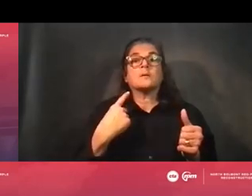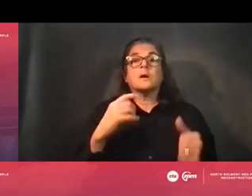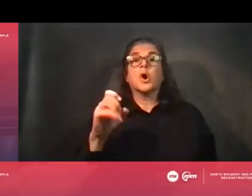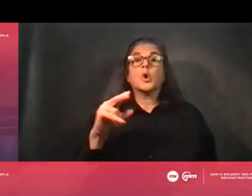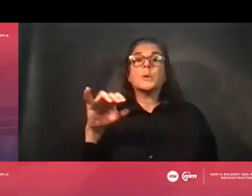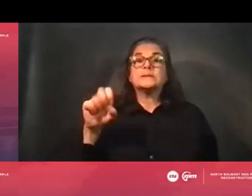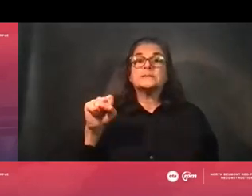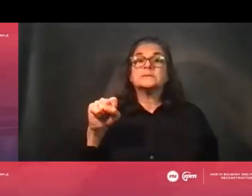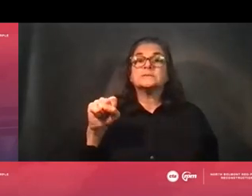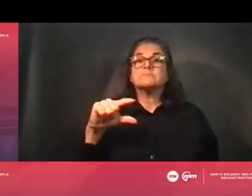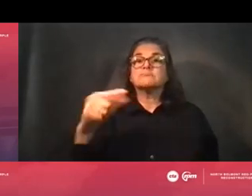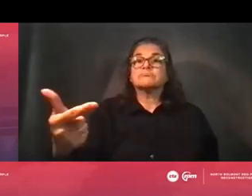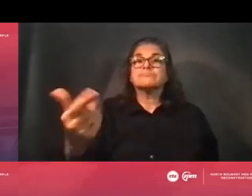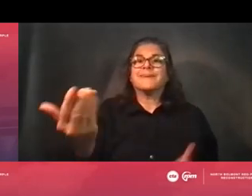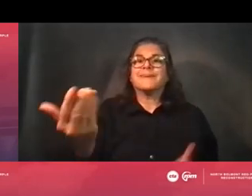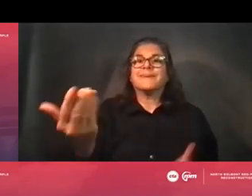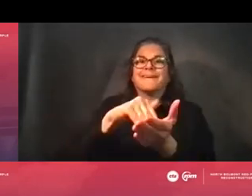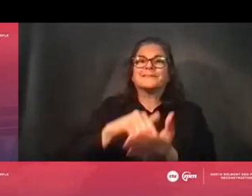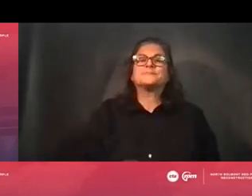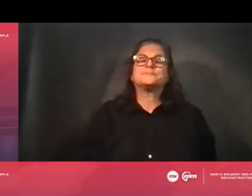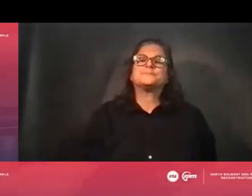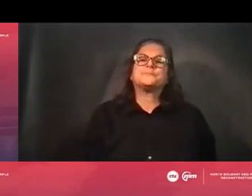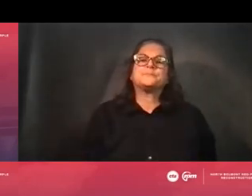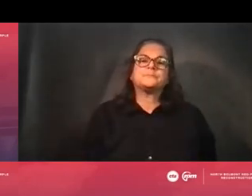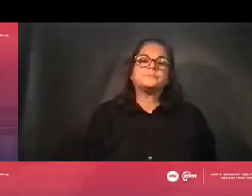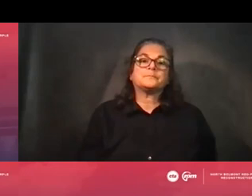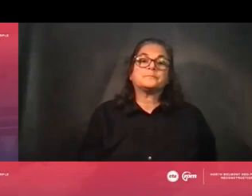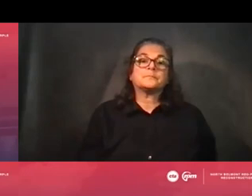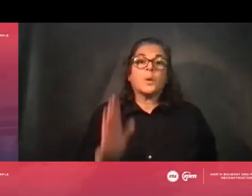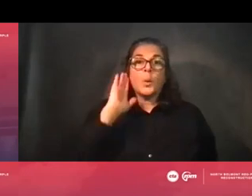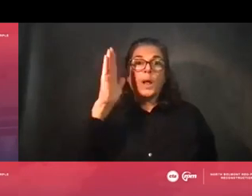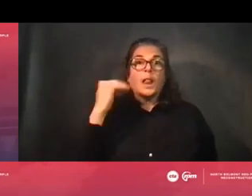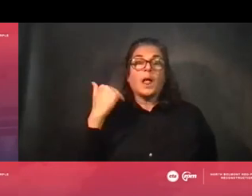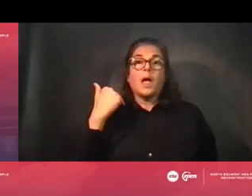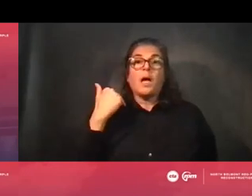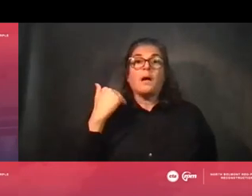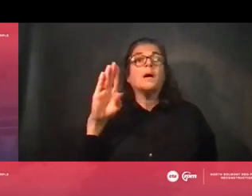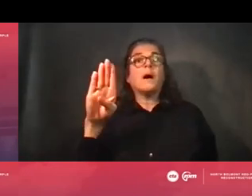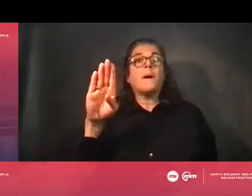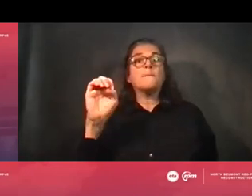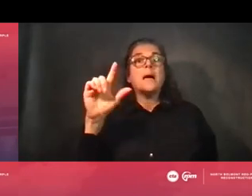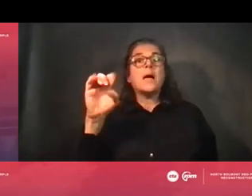this one. Will there be places to sit at the Belmont platforms?